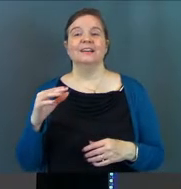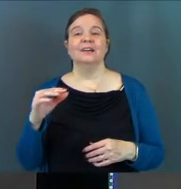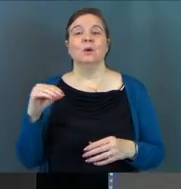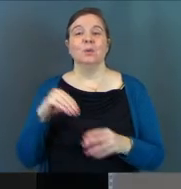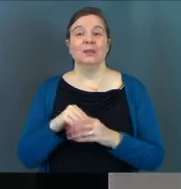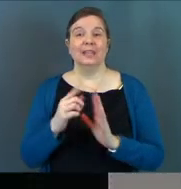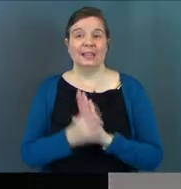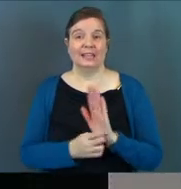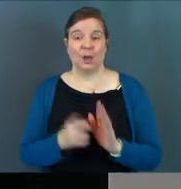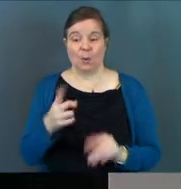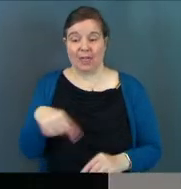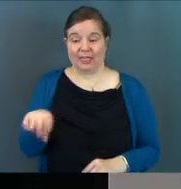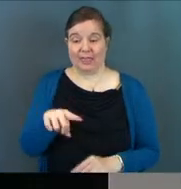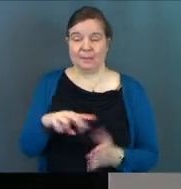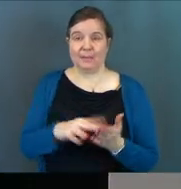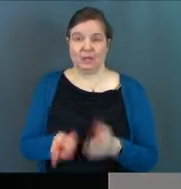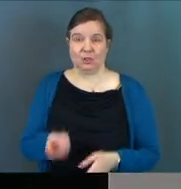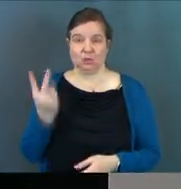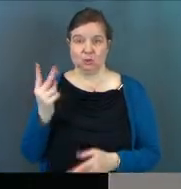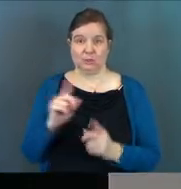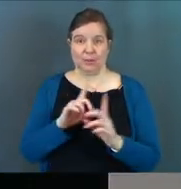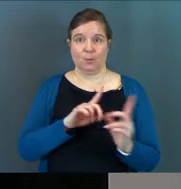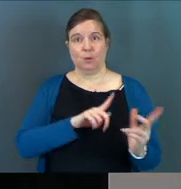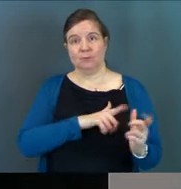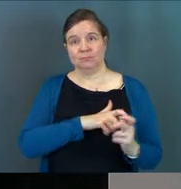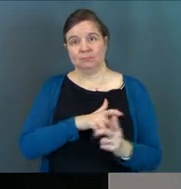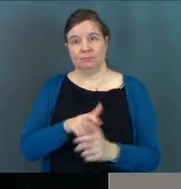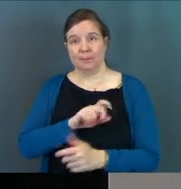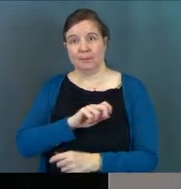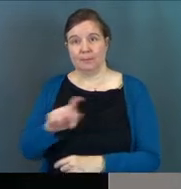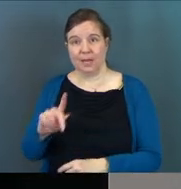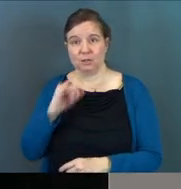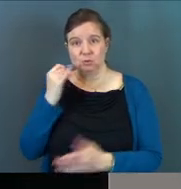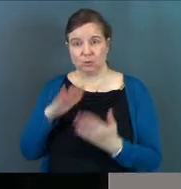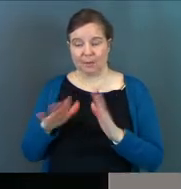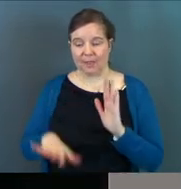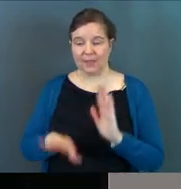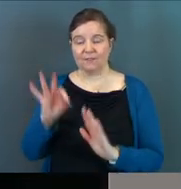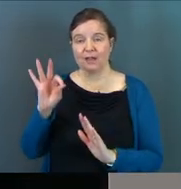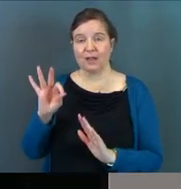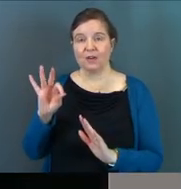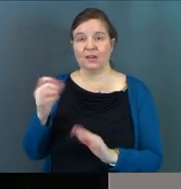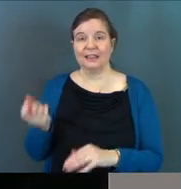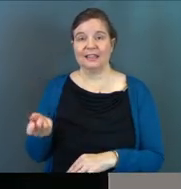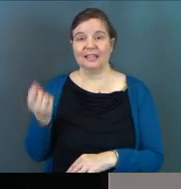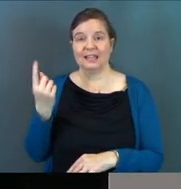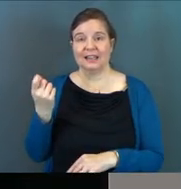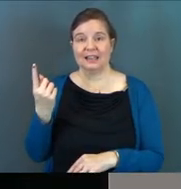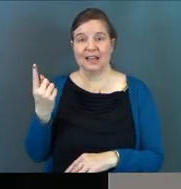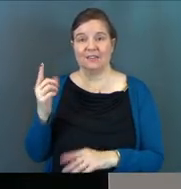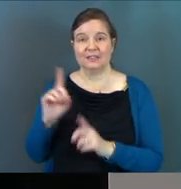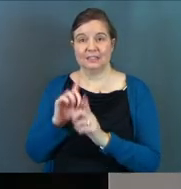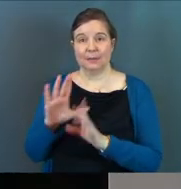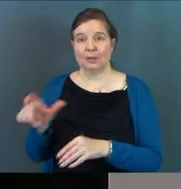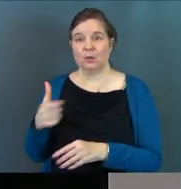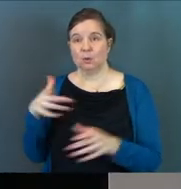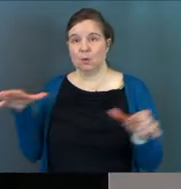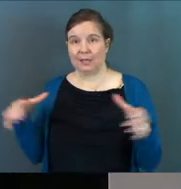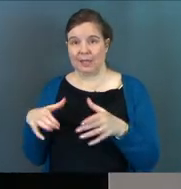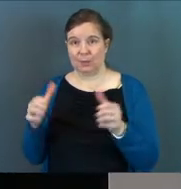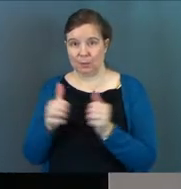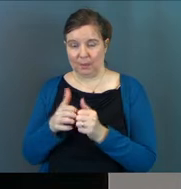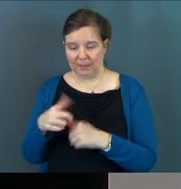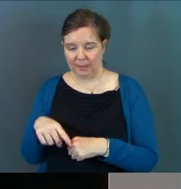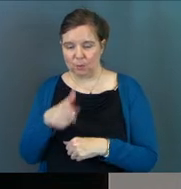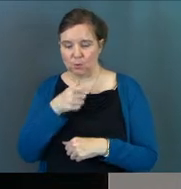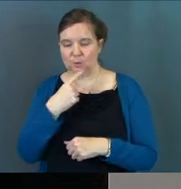it says within the hour, they, that's those two disciples were on their way back to Jerusalem. And there they found the 11 disciples and the others who had gathered with